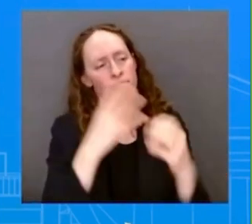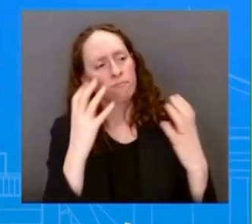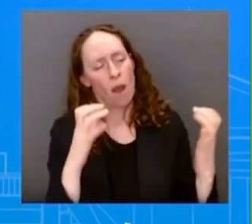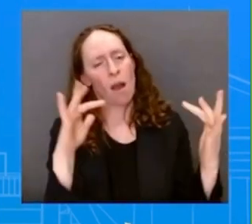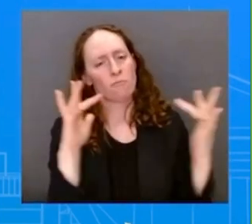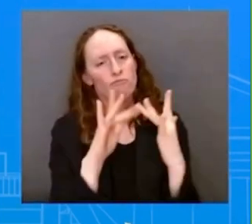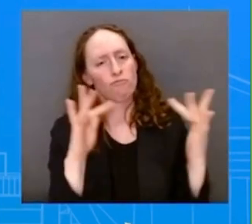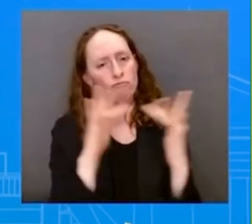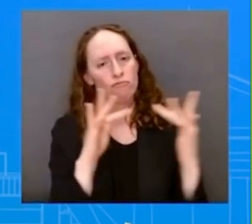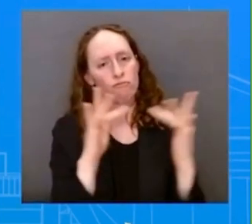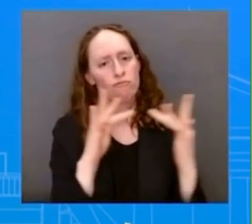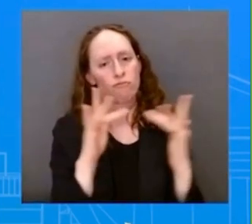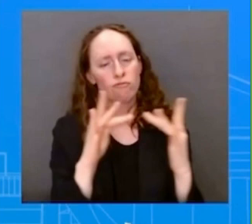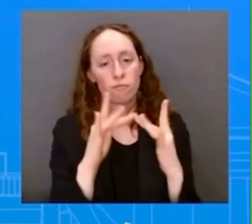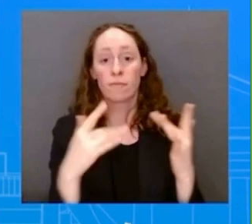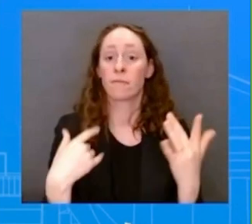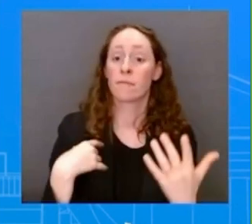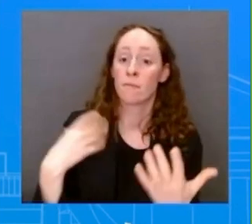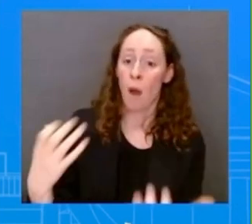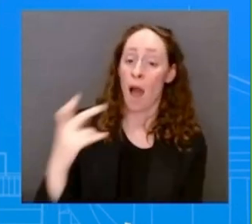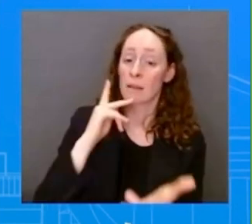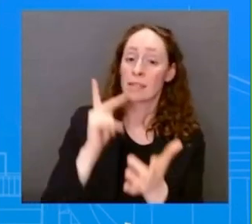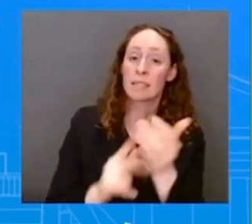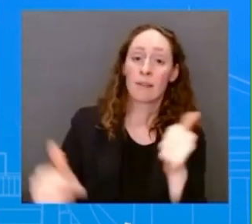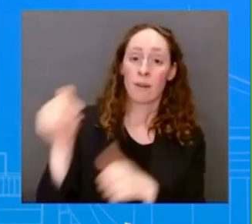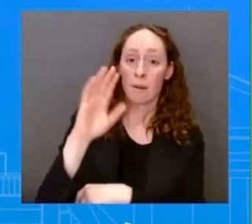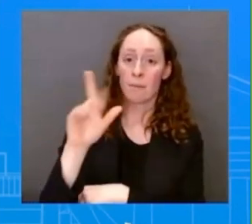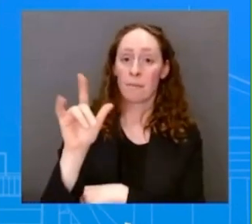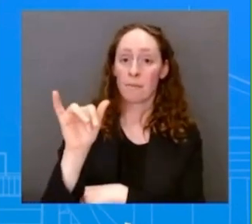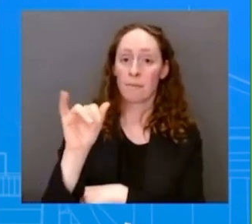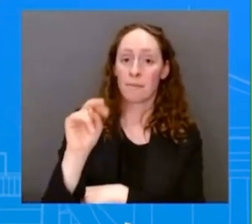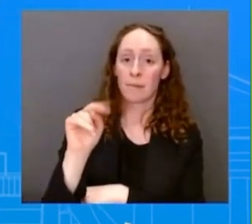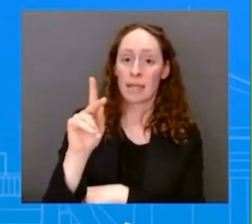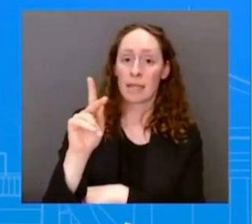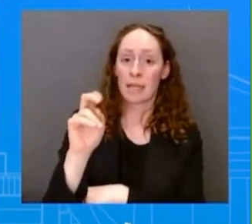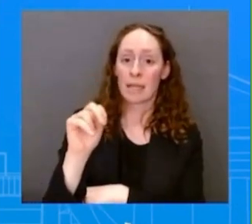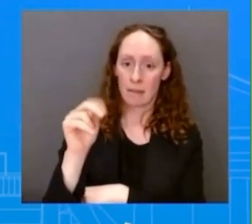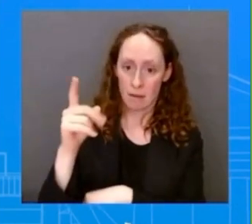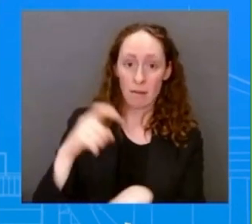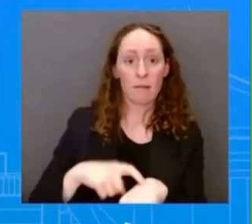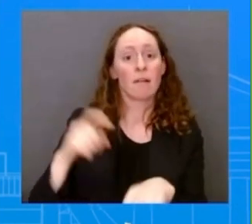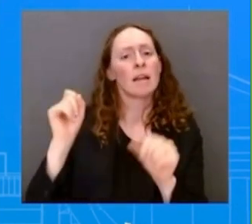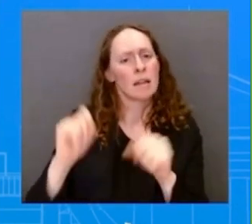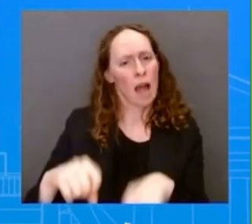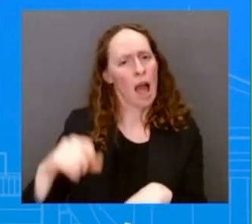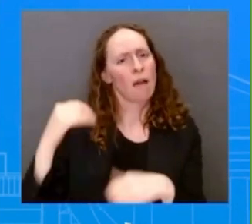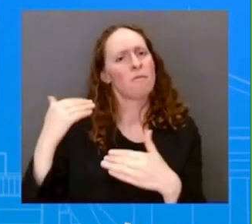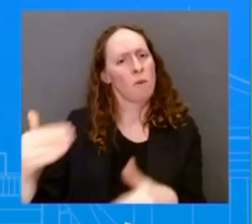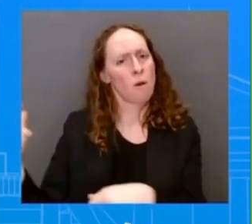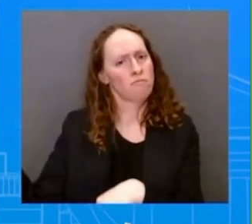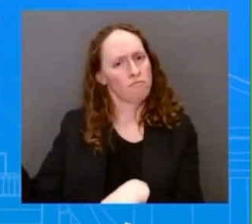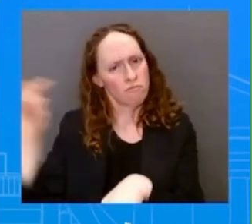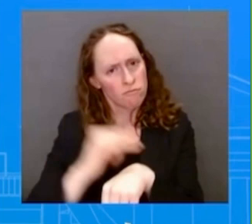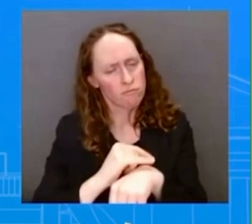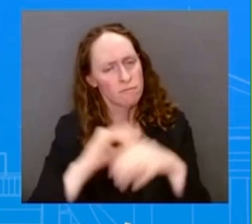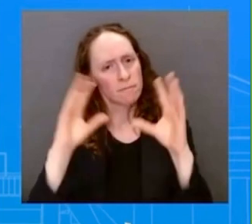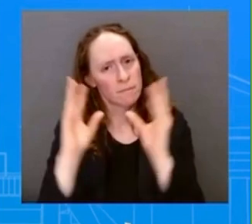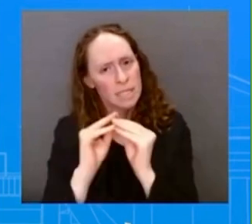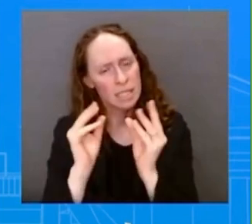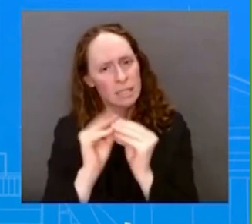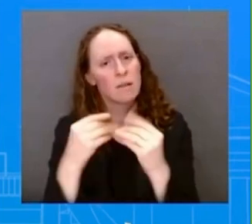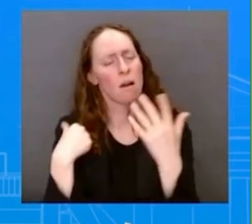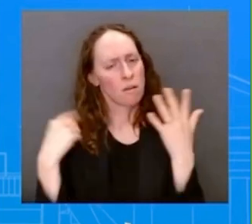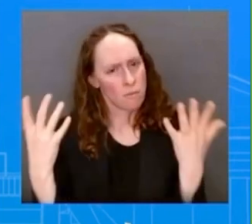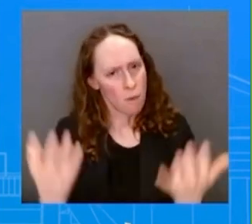uh, on a plane to Beijing and we've been talking to the Chinese, uh, about potential visit to Beijing of